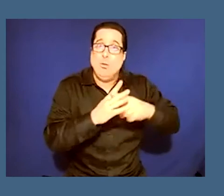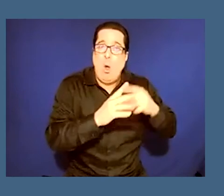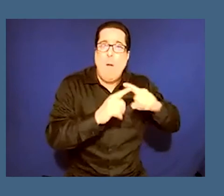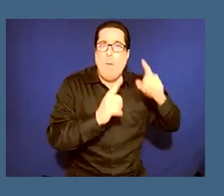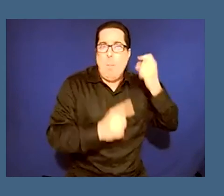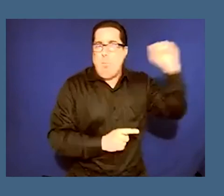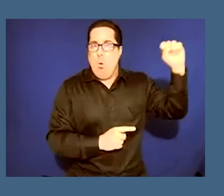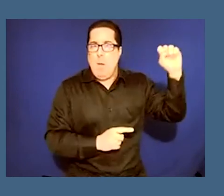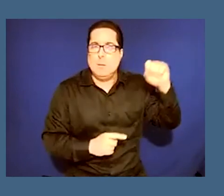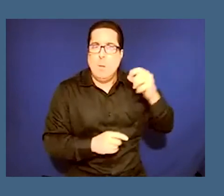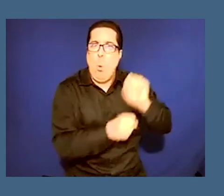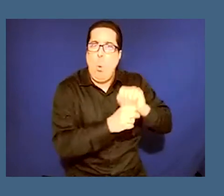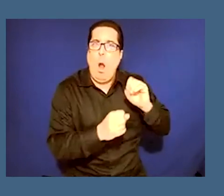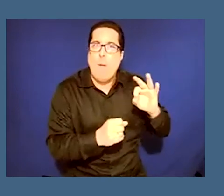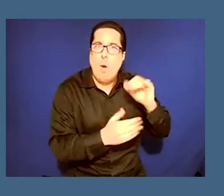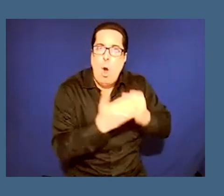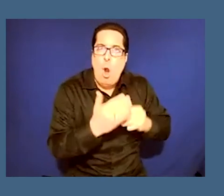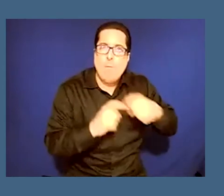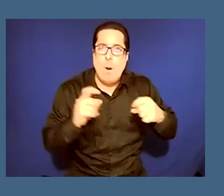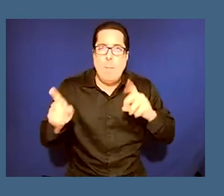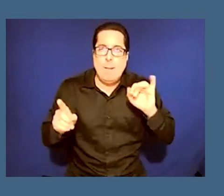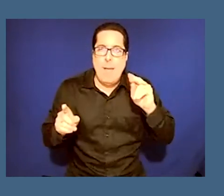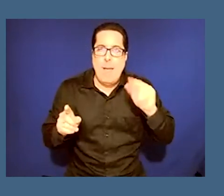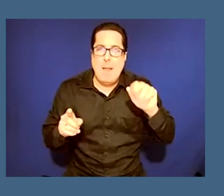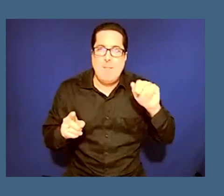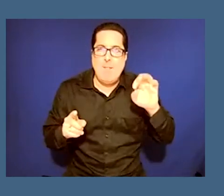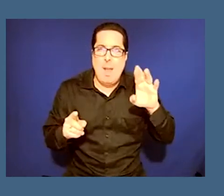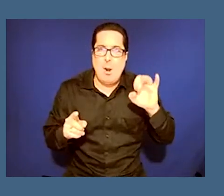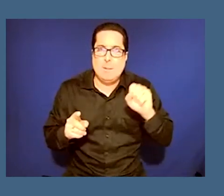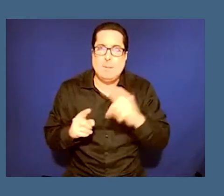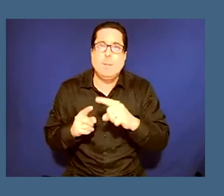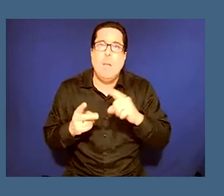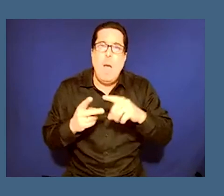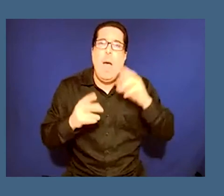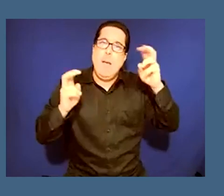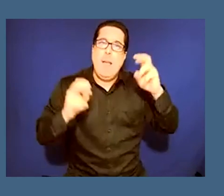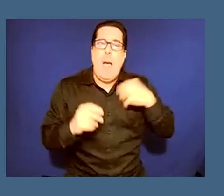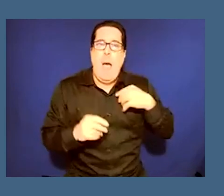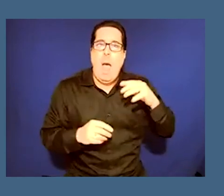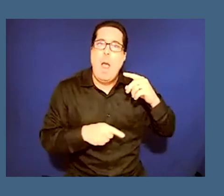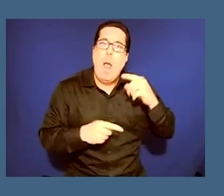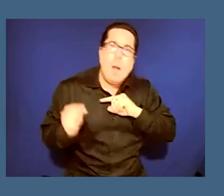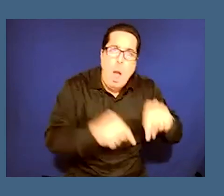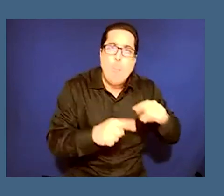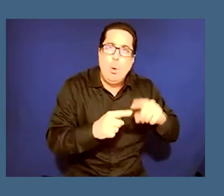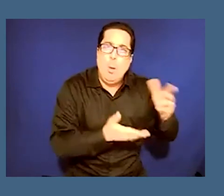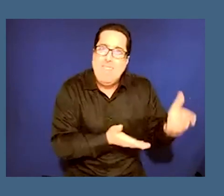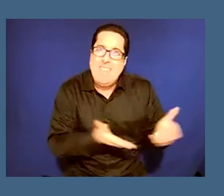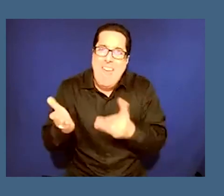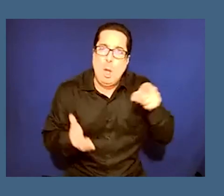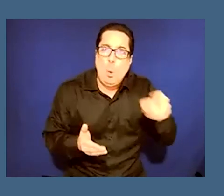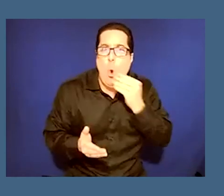started through a work of art a poem by diana ferris uh titled i've come to take you home and so this poem